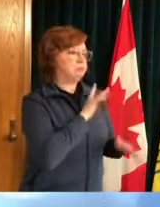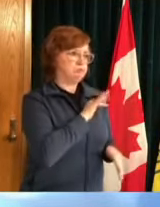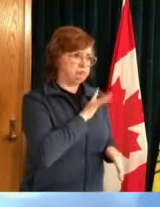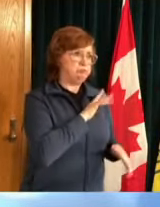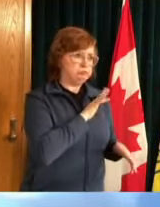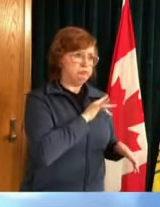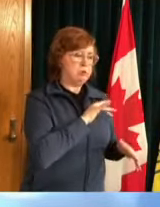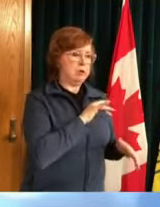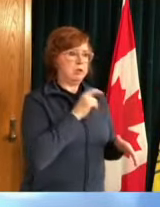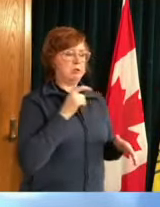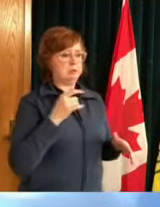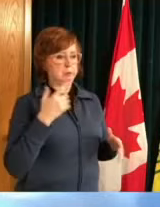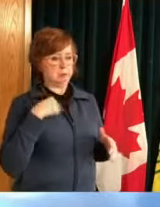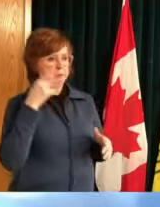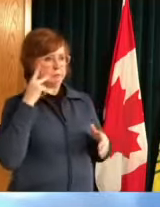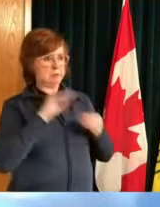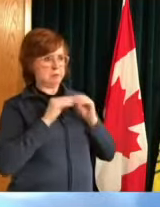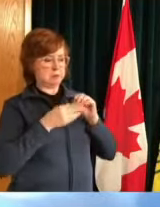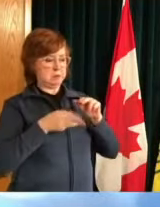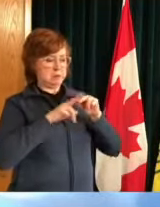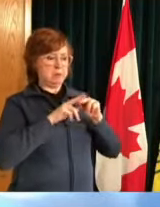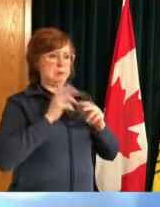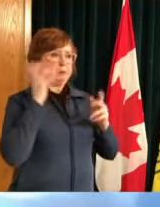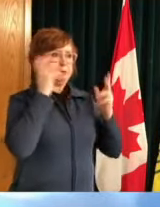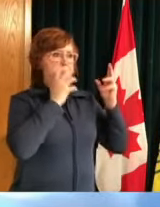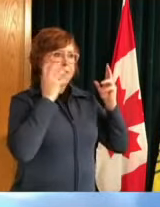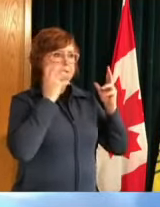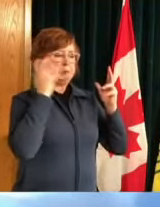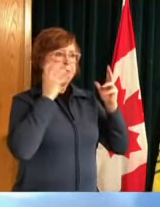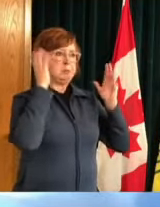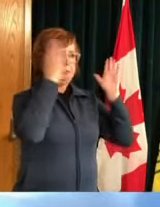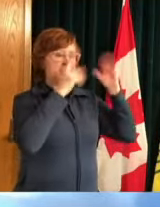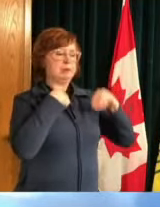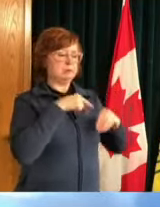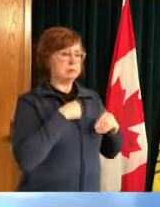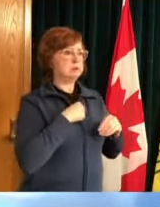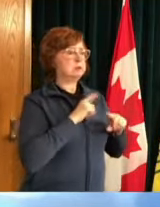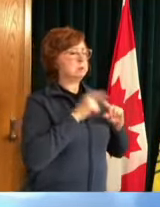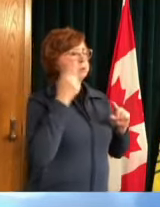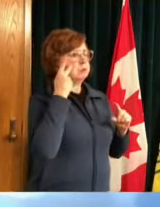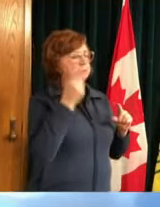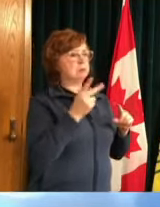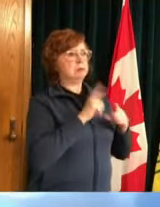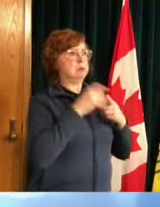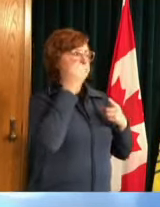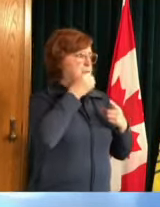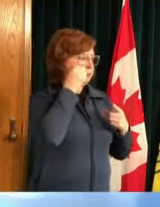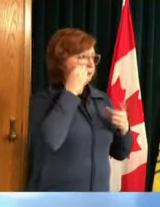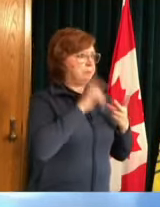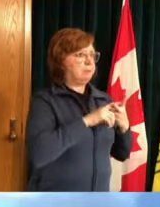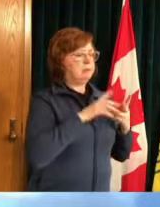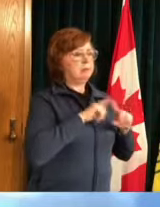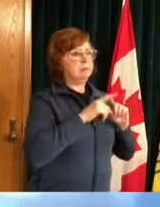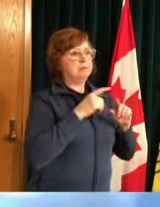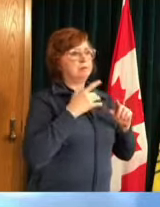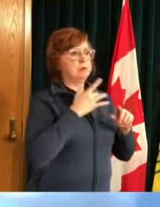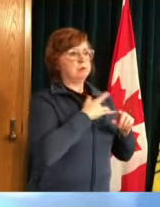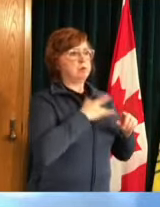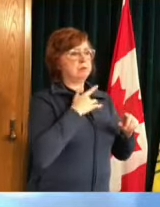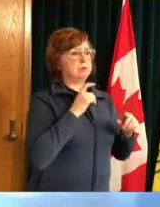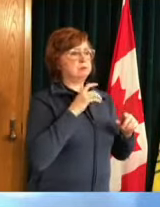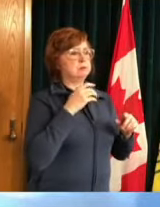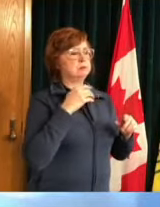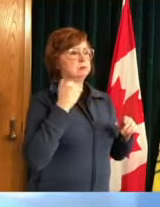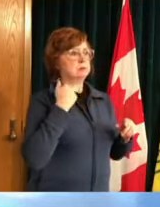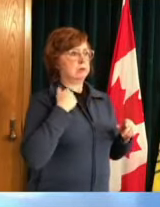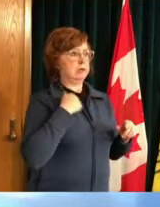in western europe and in other parts of canada and again you know this is the time really to pull together and really minimize